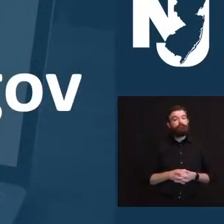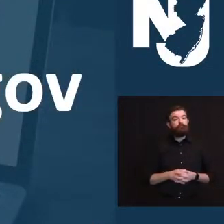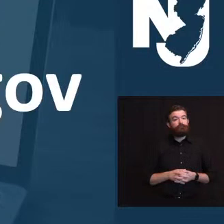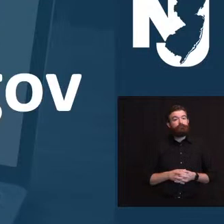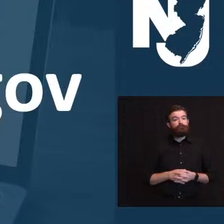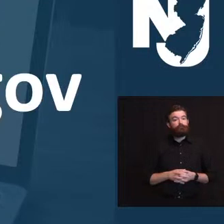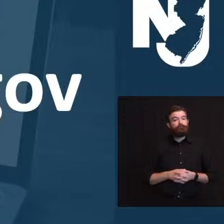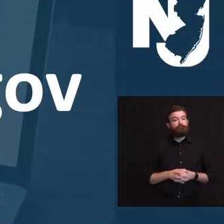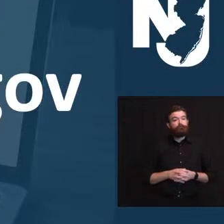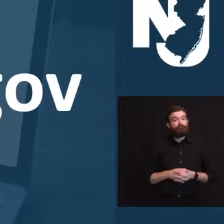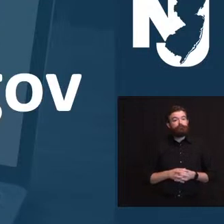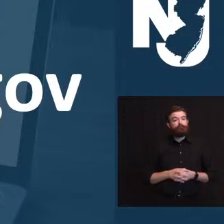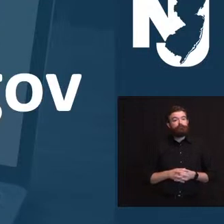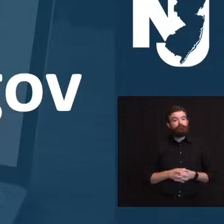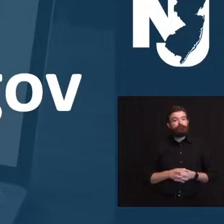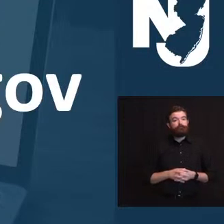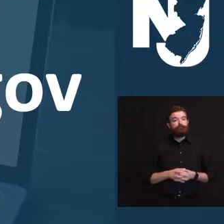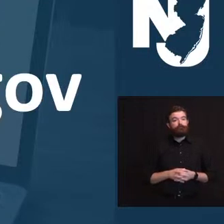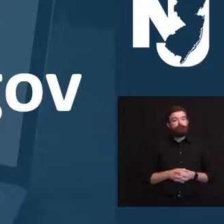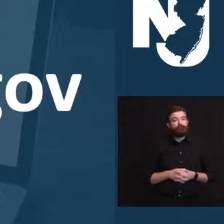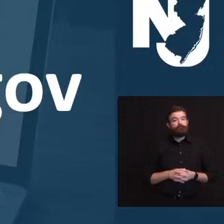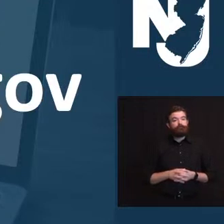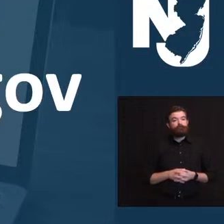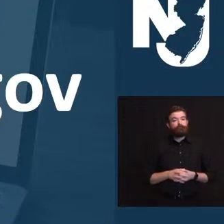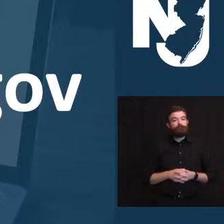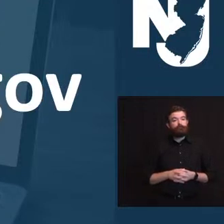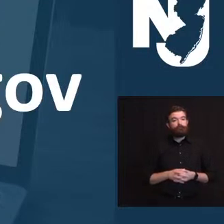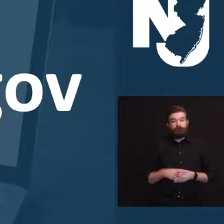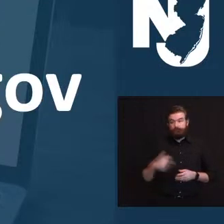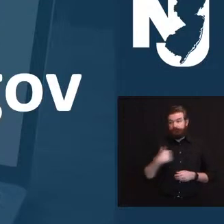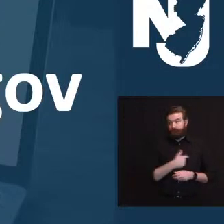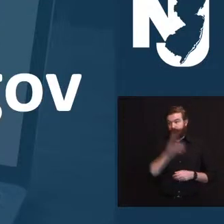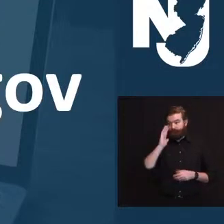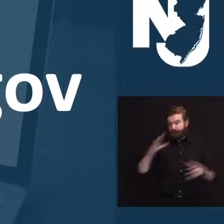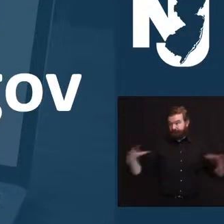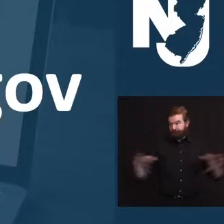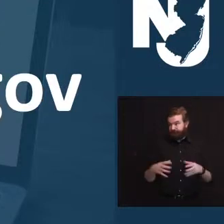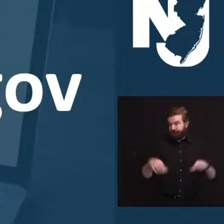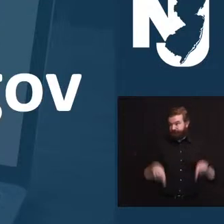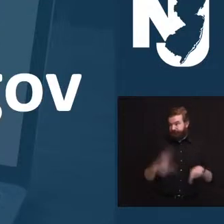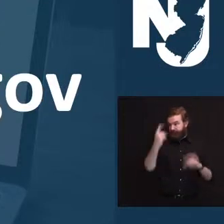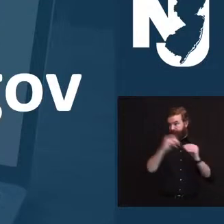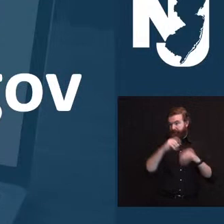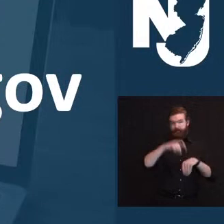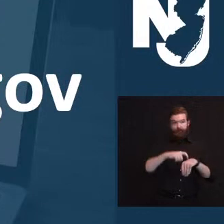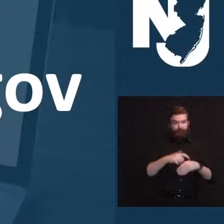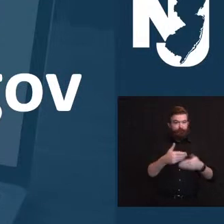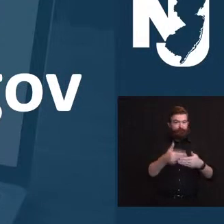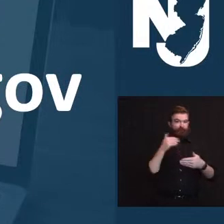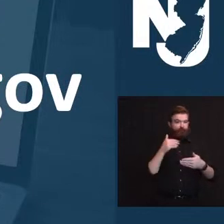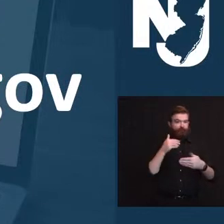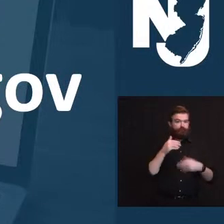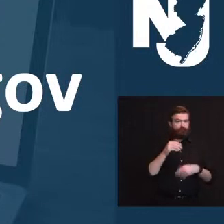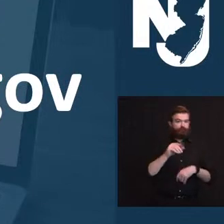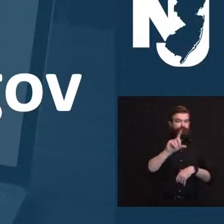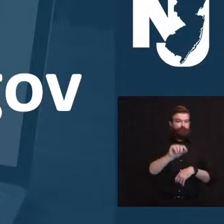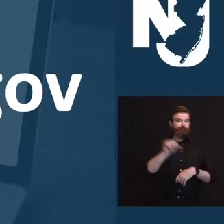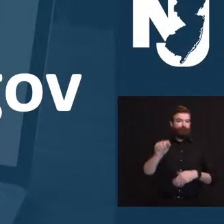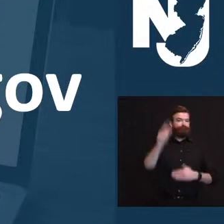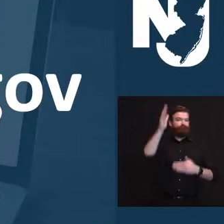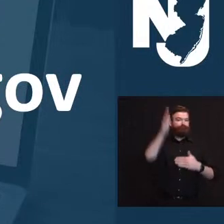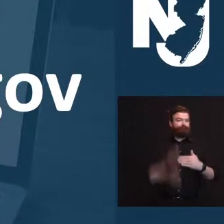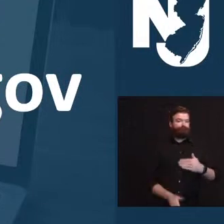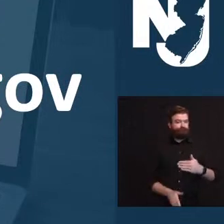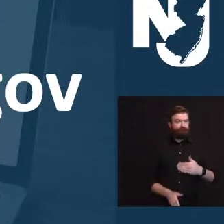And that, I think, will be virtual, by the way. I do not believe we'll be live here, but I believe we're going to be virtual at 1 o'clock on Wednesday, December